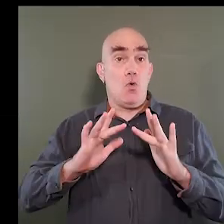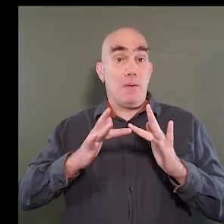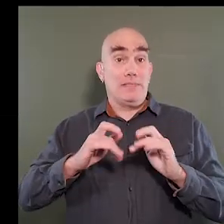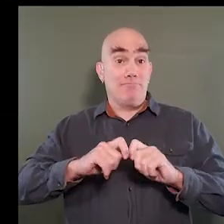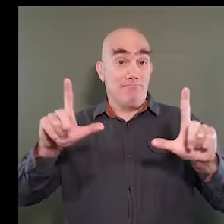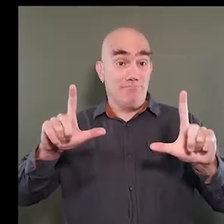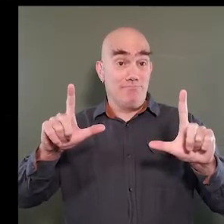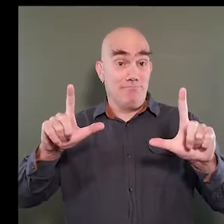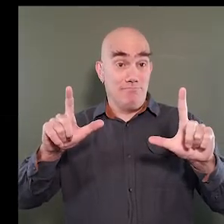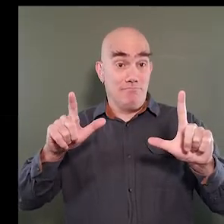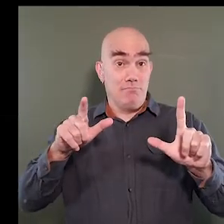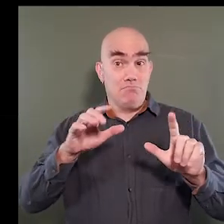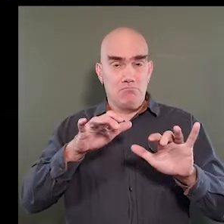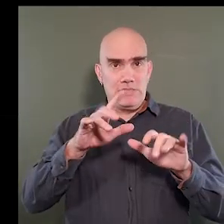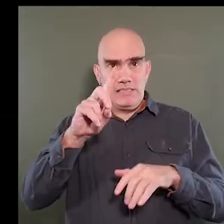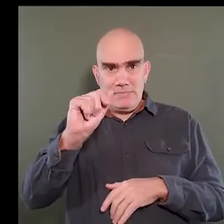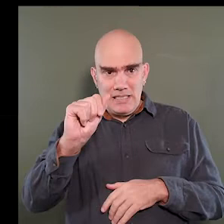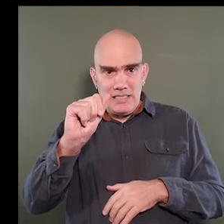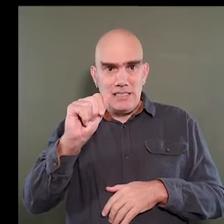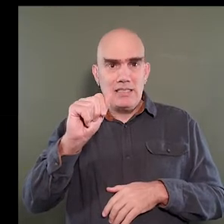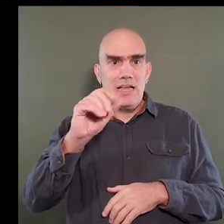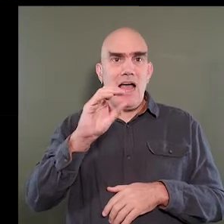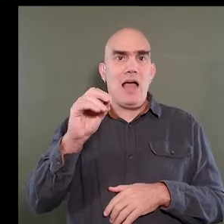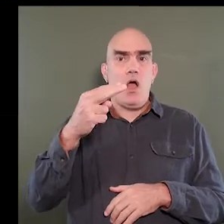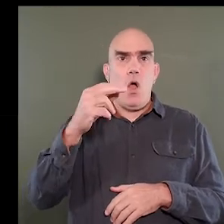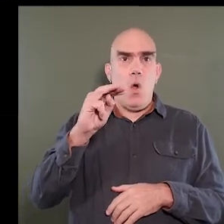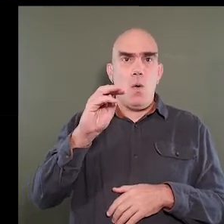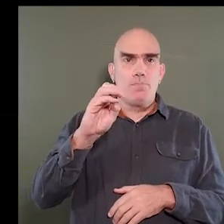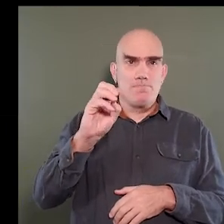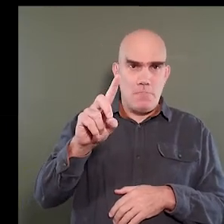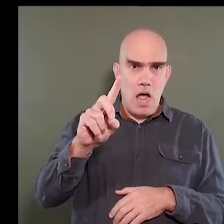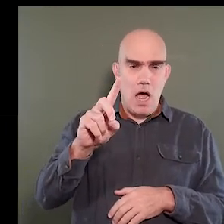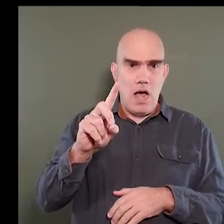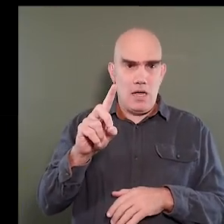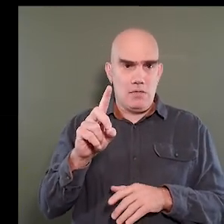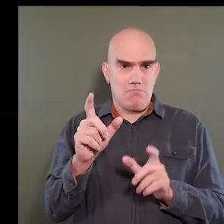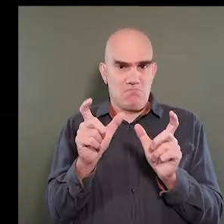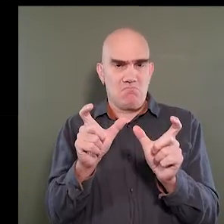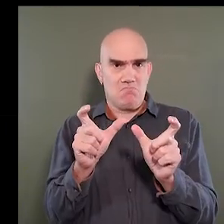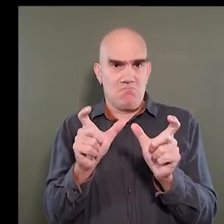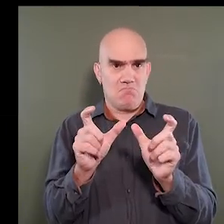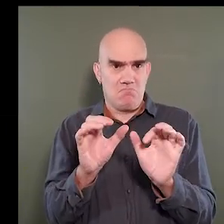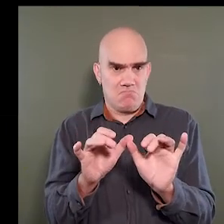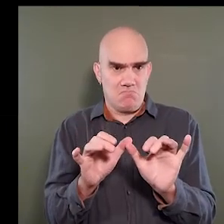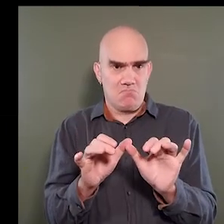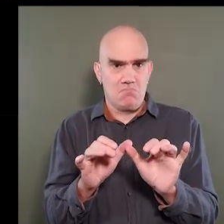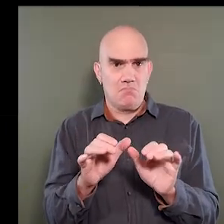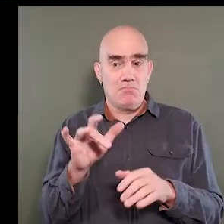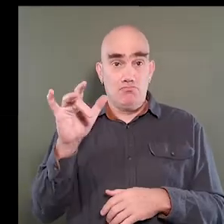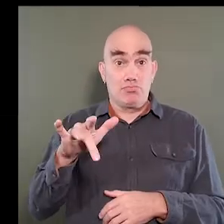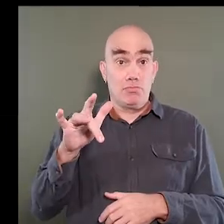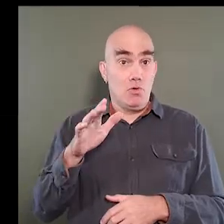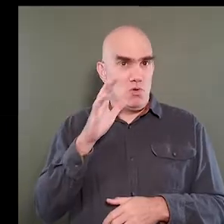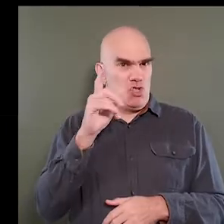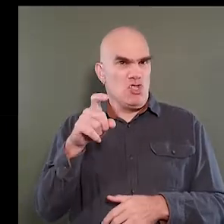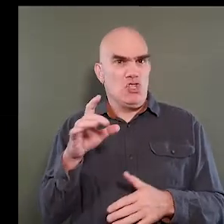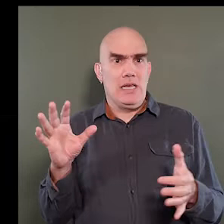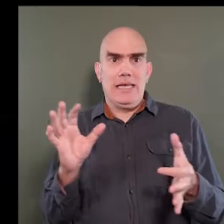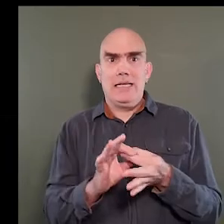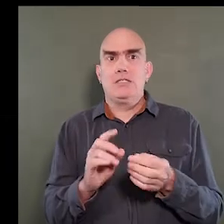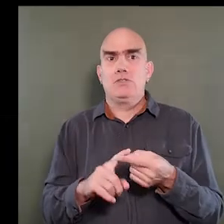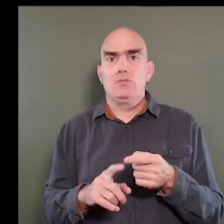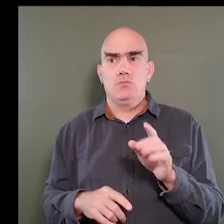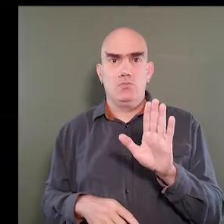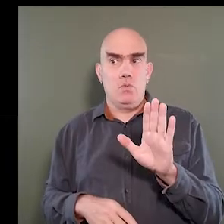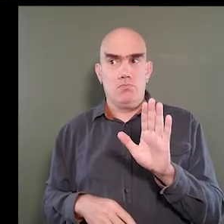city of Chicago's website, typing in the word disability and or HomeMod, H-O-E-M-O-D, hitting enter, and then it